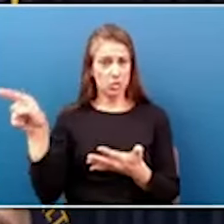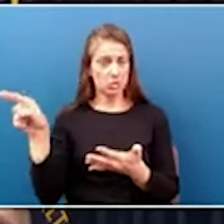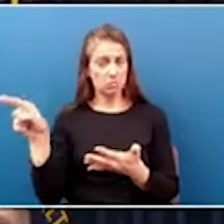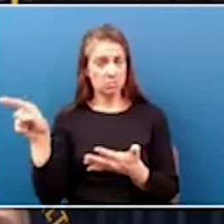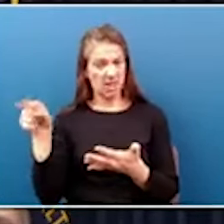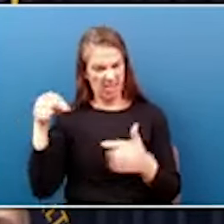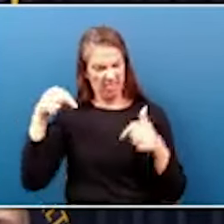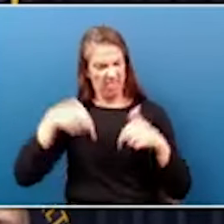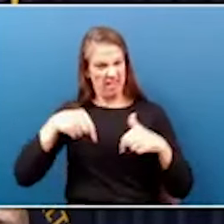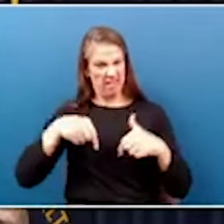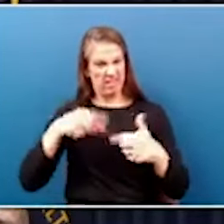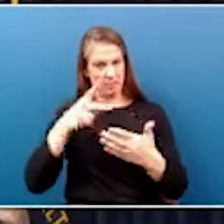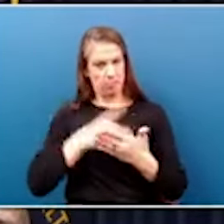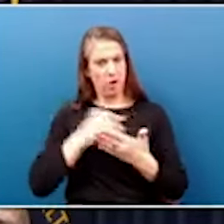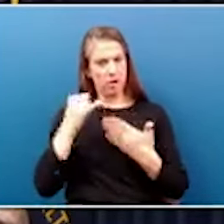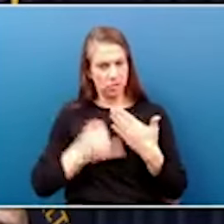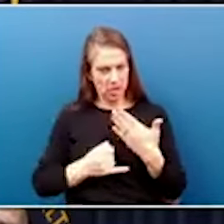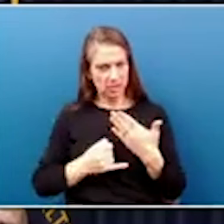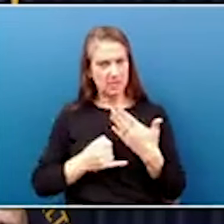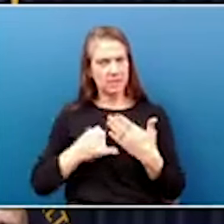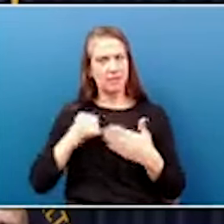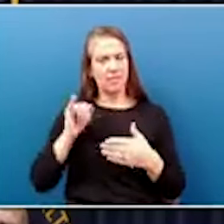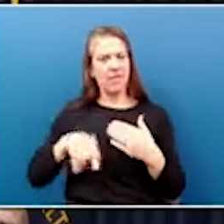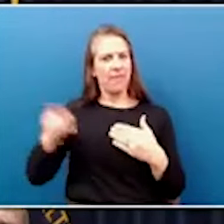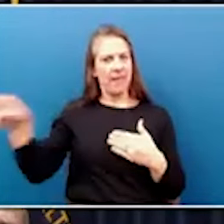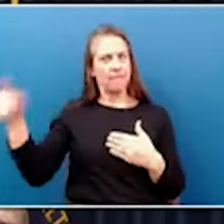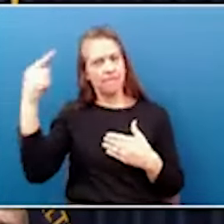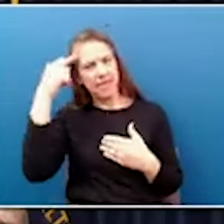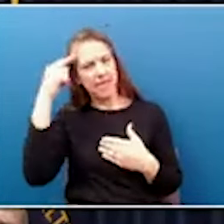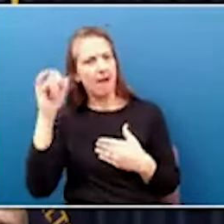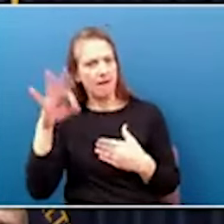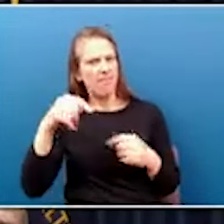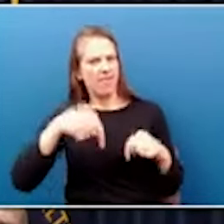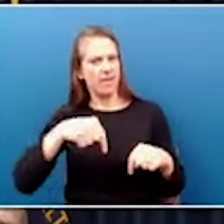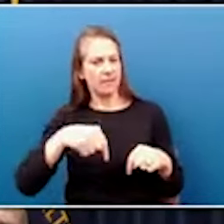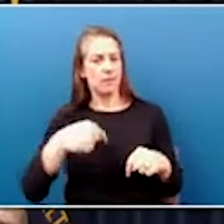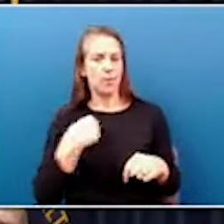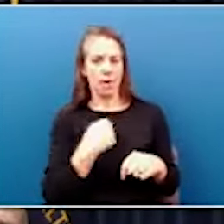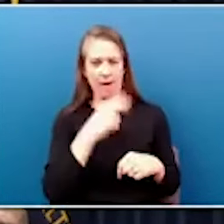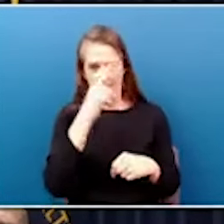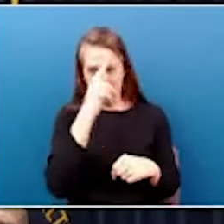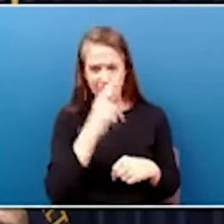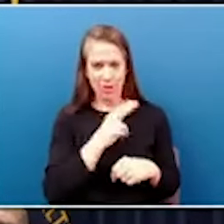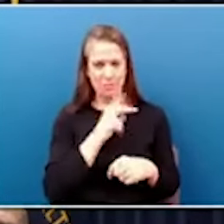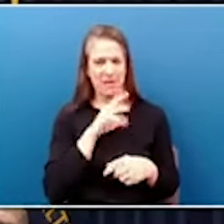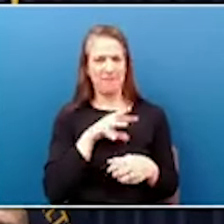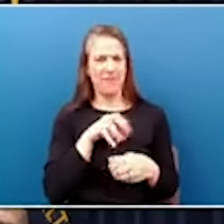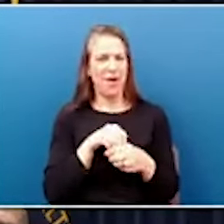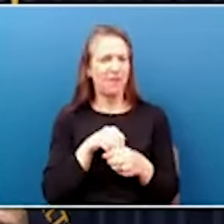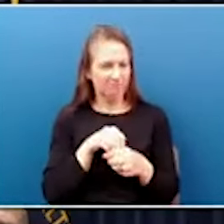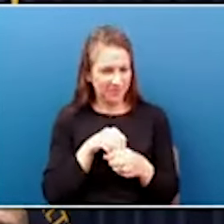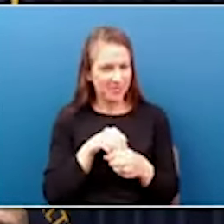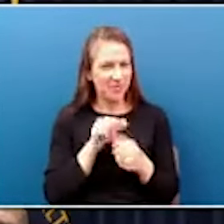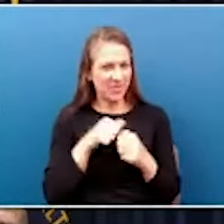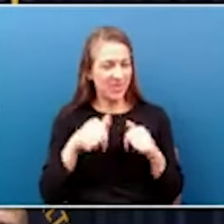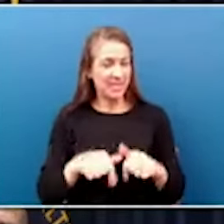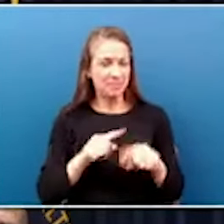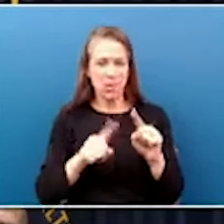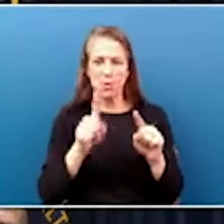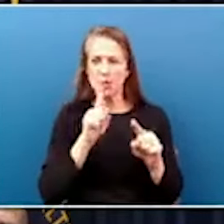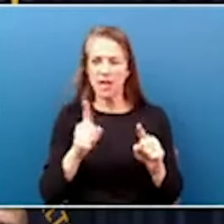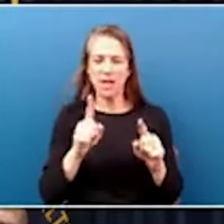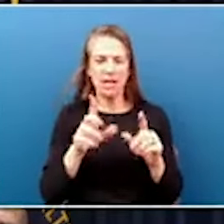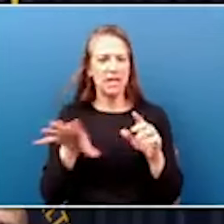projects and Senator Stivers that they had in mind. And so we were honored to play a small role in this. But it really took a village to bring it across. And,